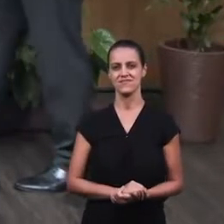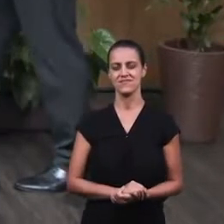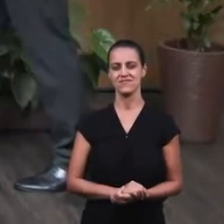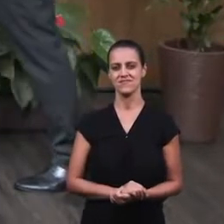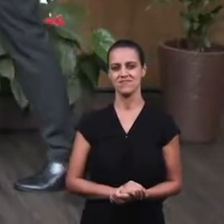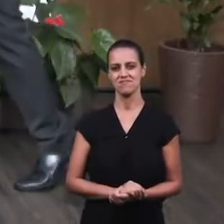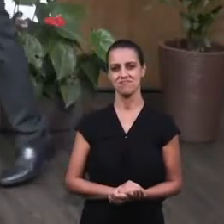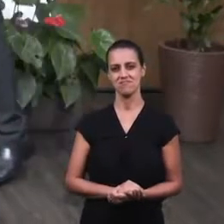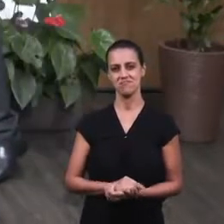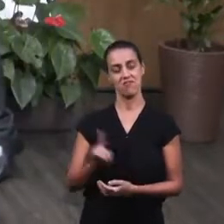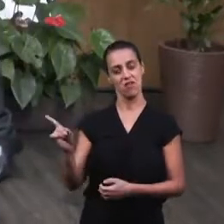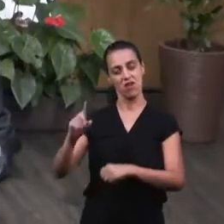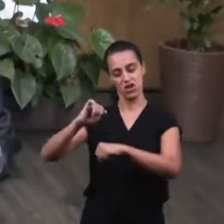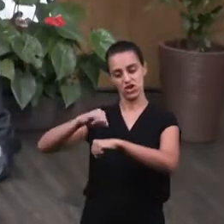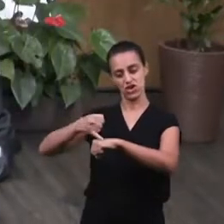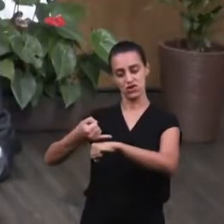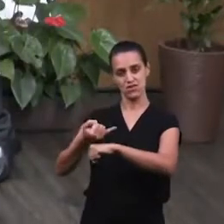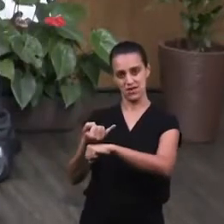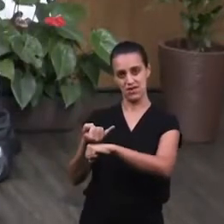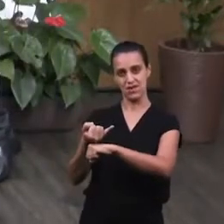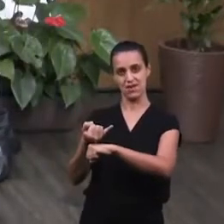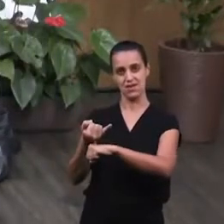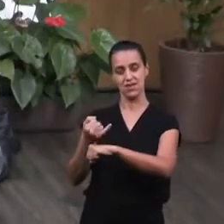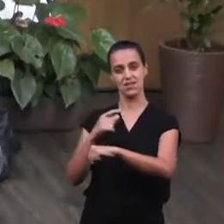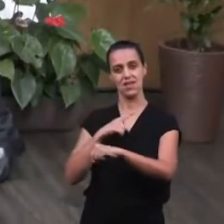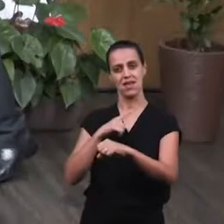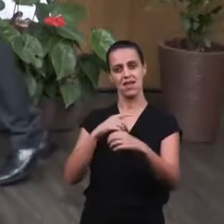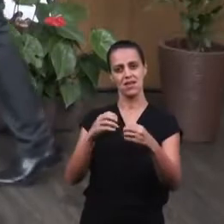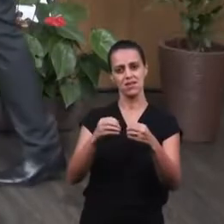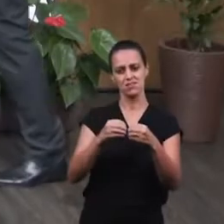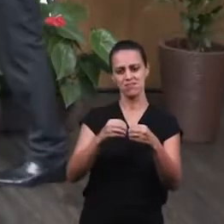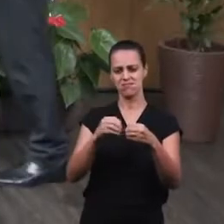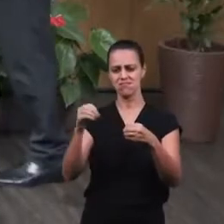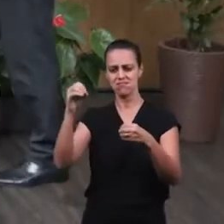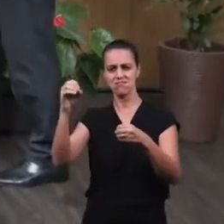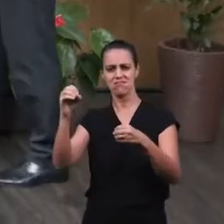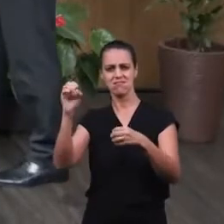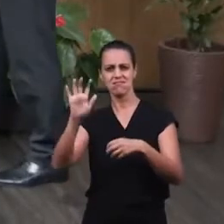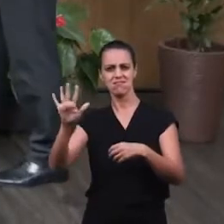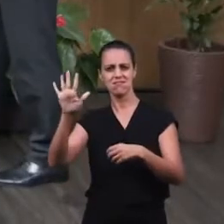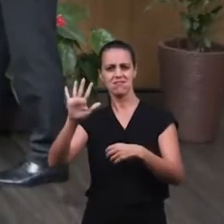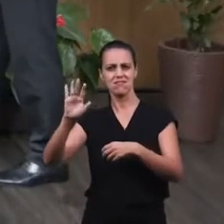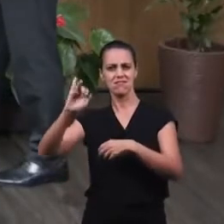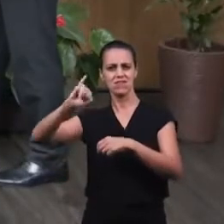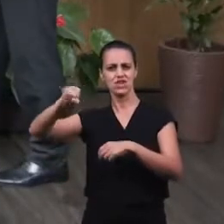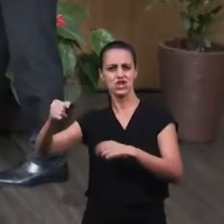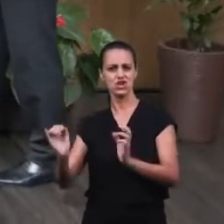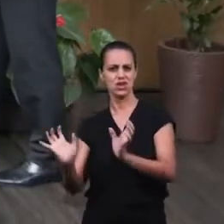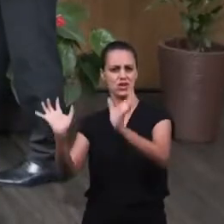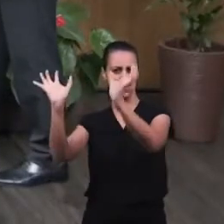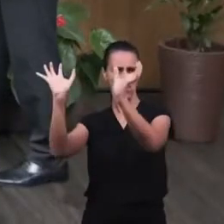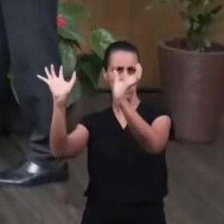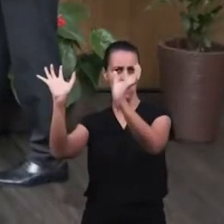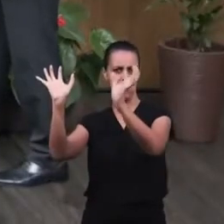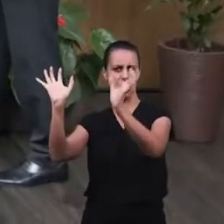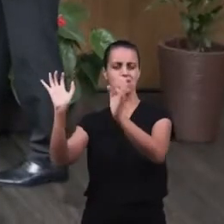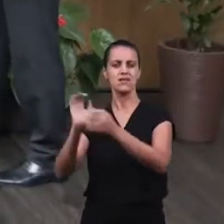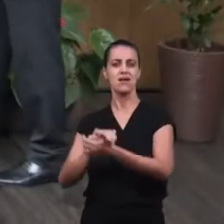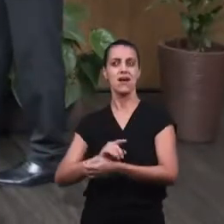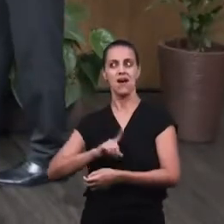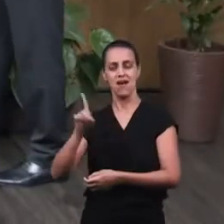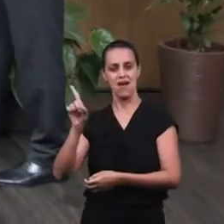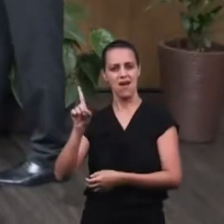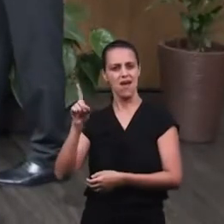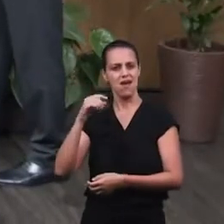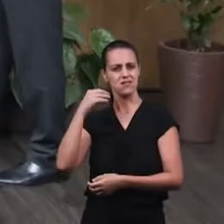here was Jericho, Jerusalem was right here, Jericho was on top a little bit, and